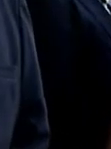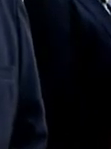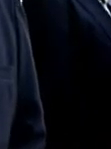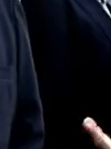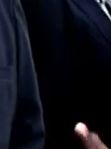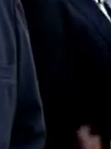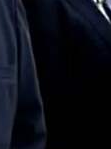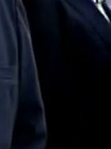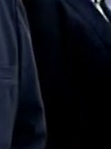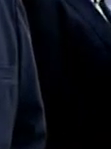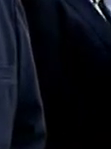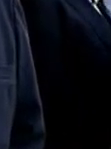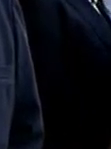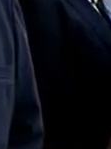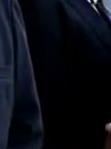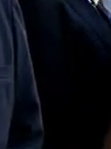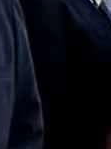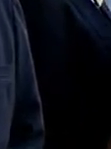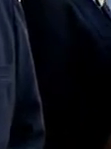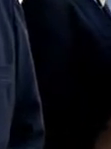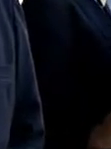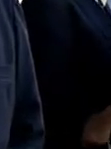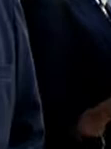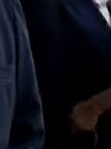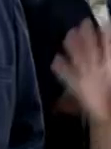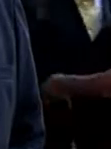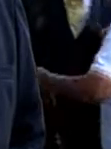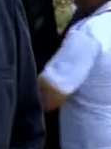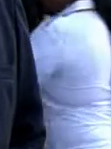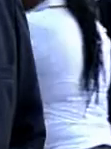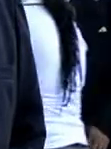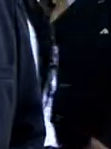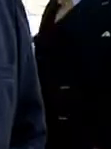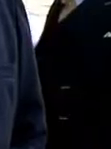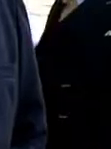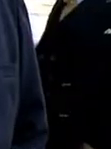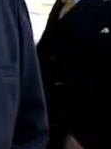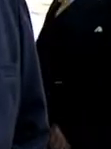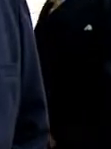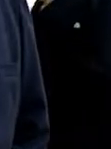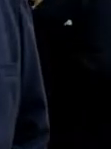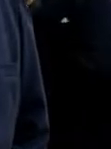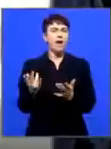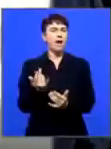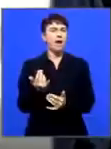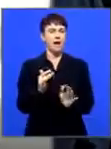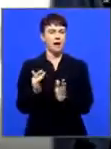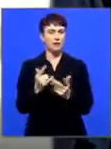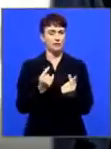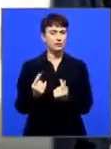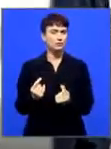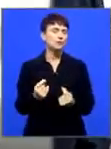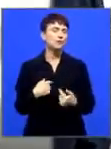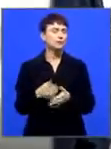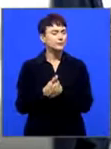Obviously referring to what happens here in South Africa in your very own homes, but also on an international scale and also calling for the release of all